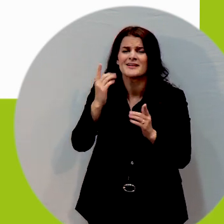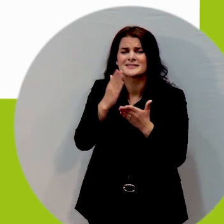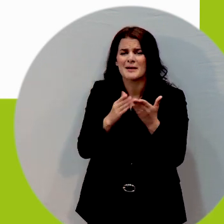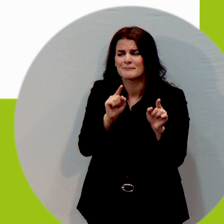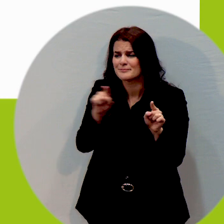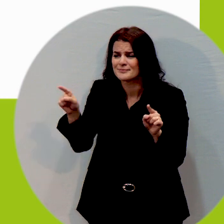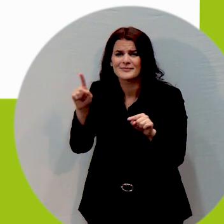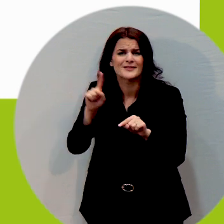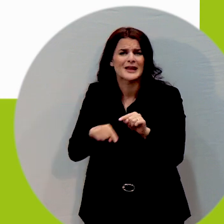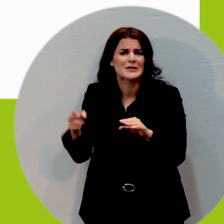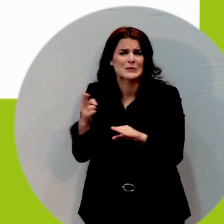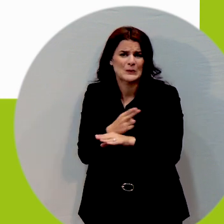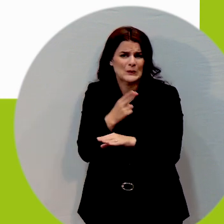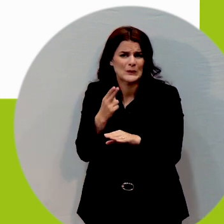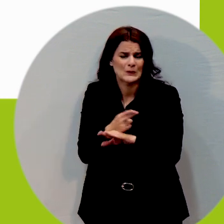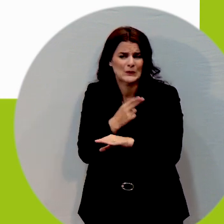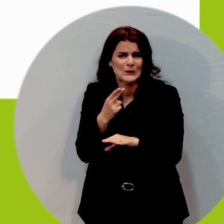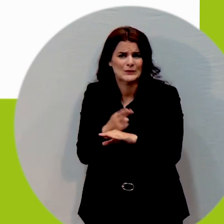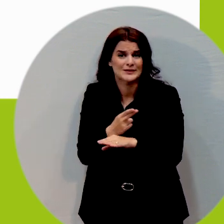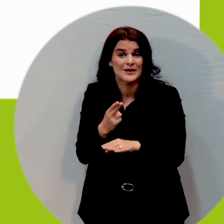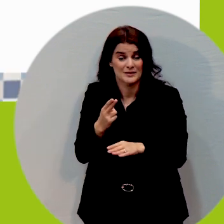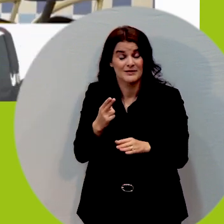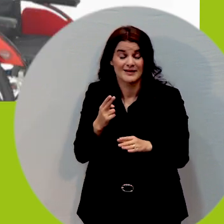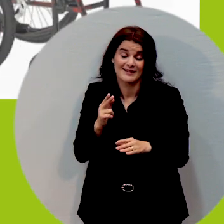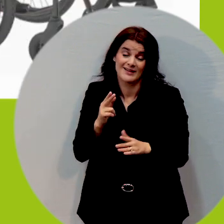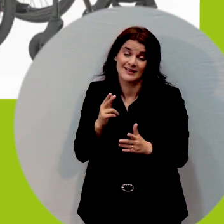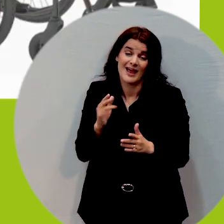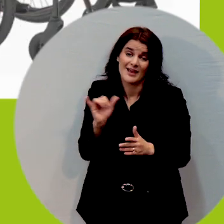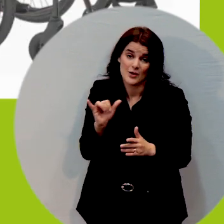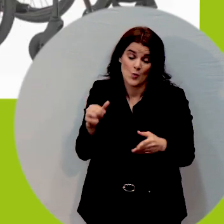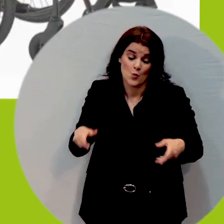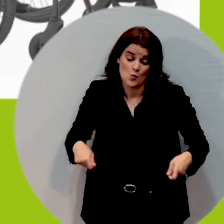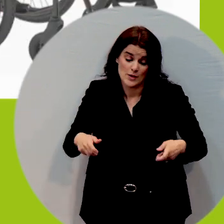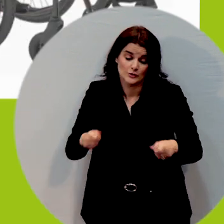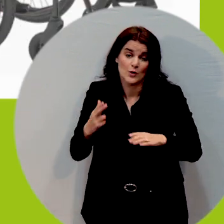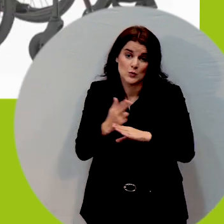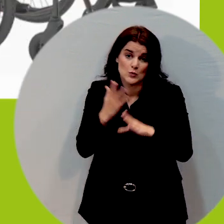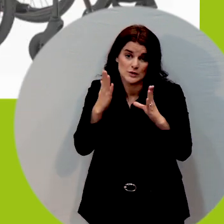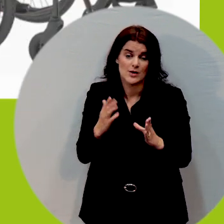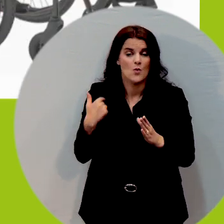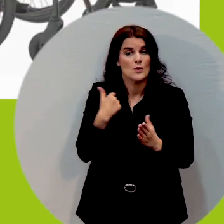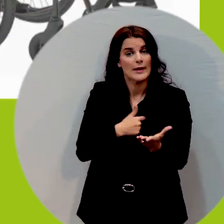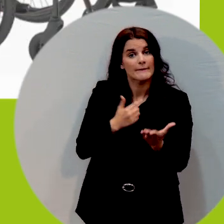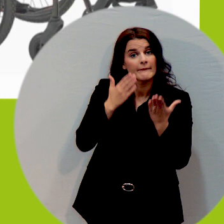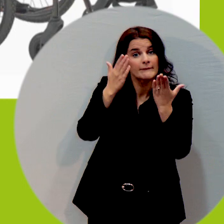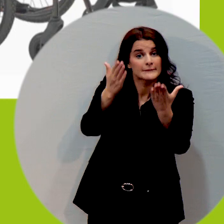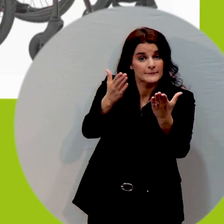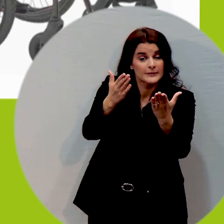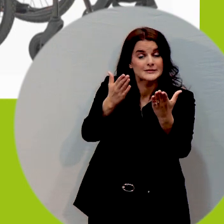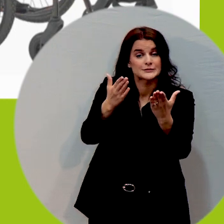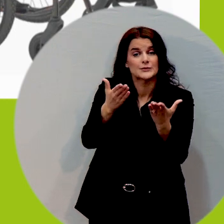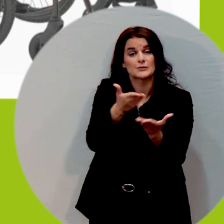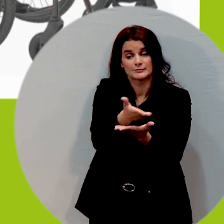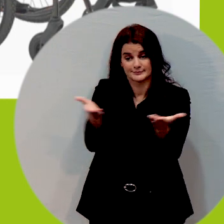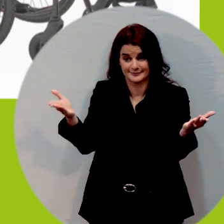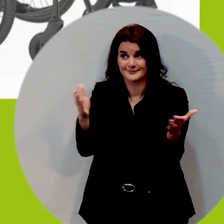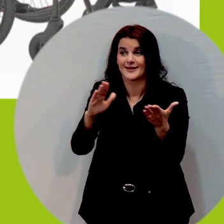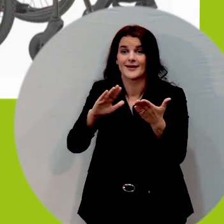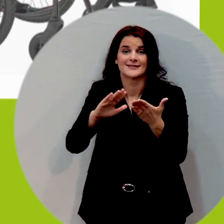suggesting and proposing to the city of allen is they consider having a